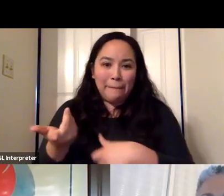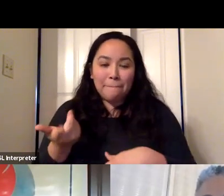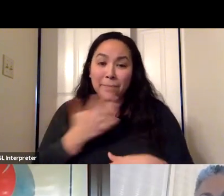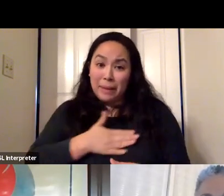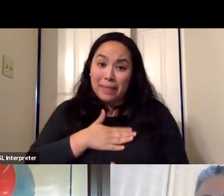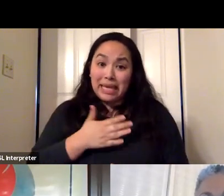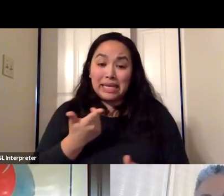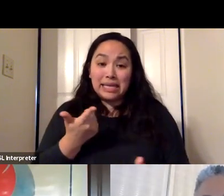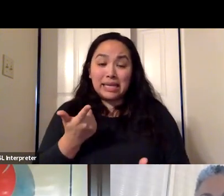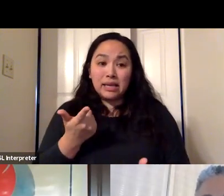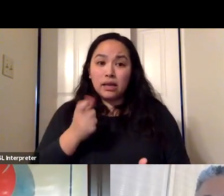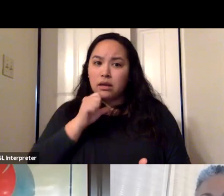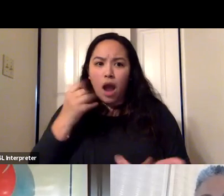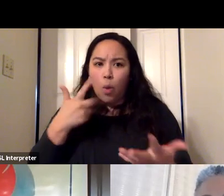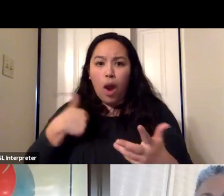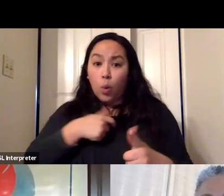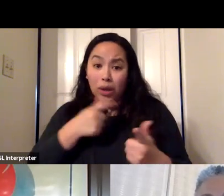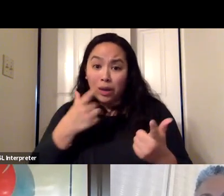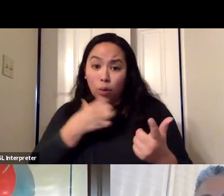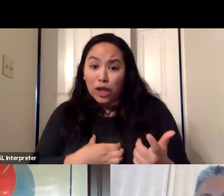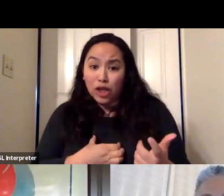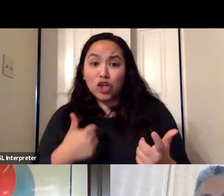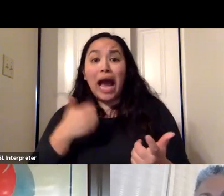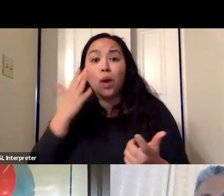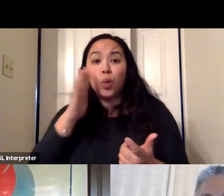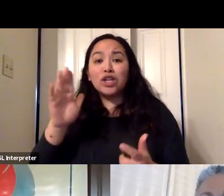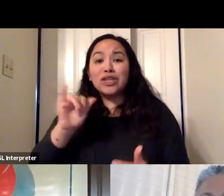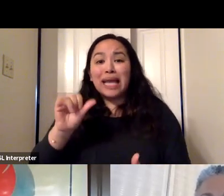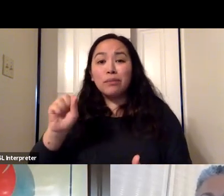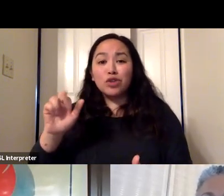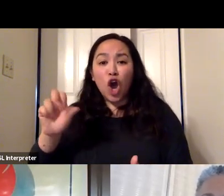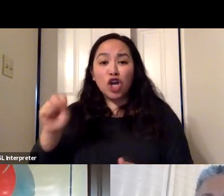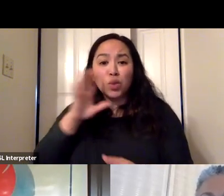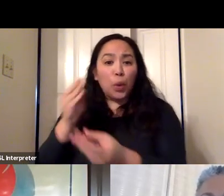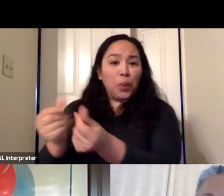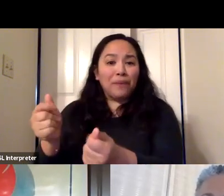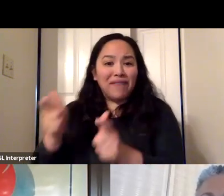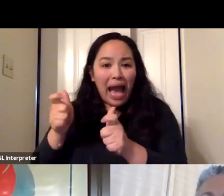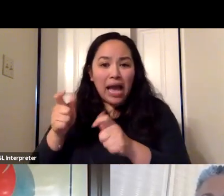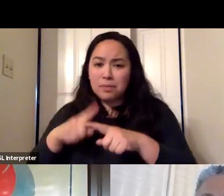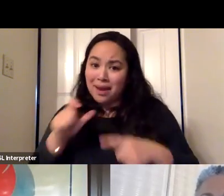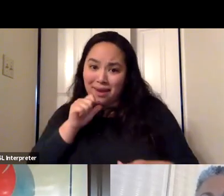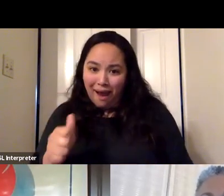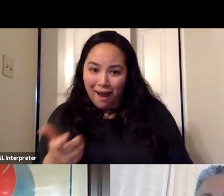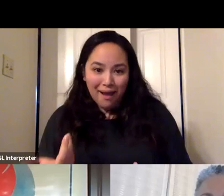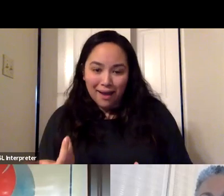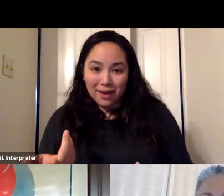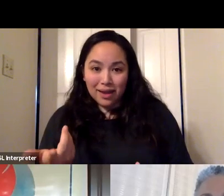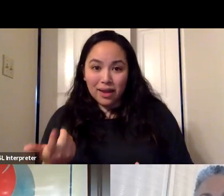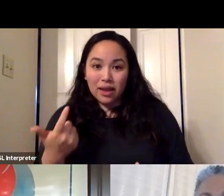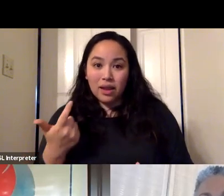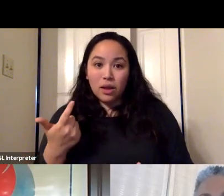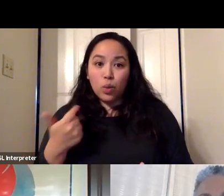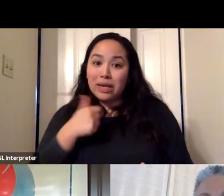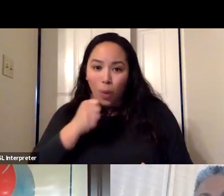what any of us, I think, would have hoped. I wish it would have burned out like SARS, right? But that didn't happen. And here we are. And we don't see another